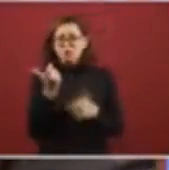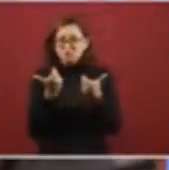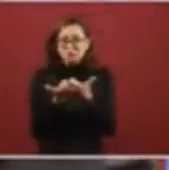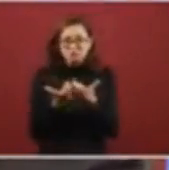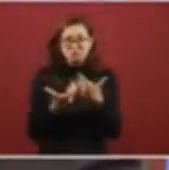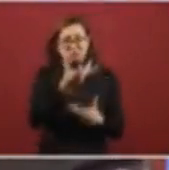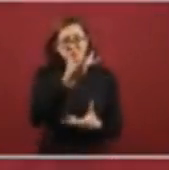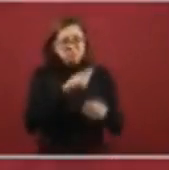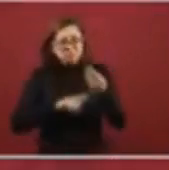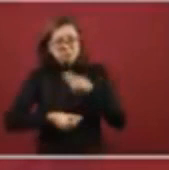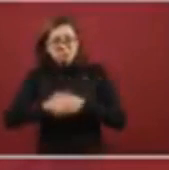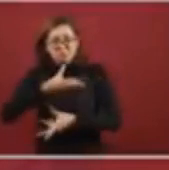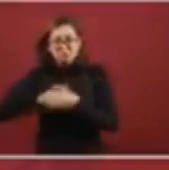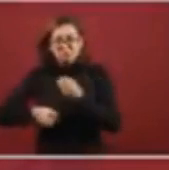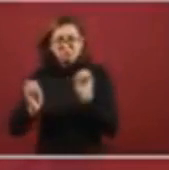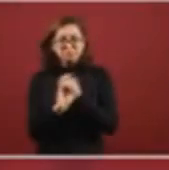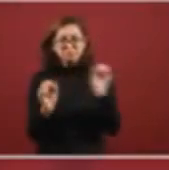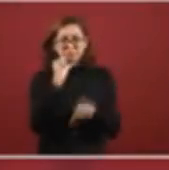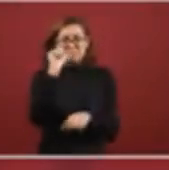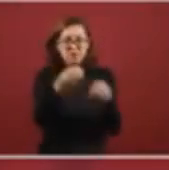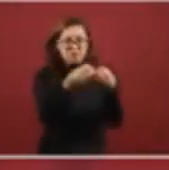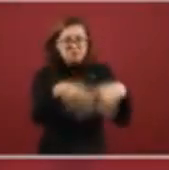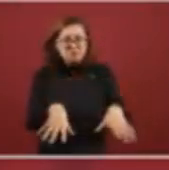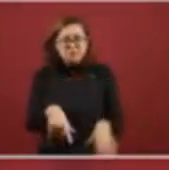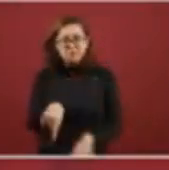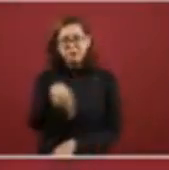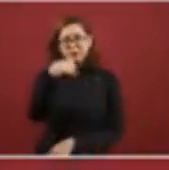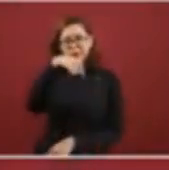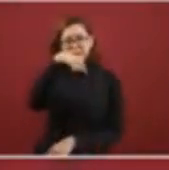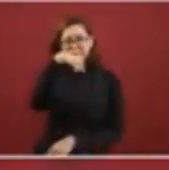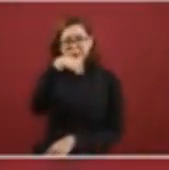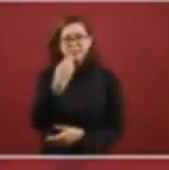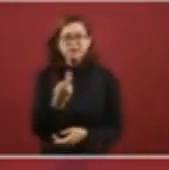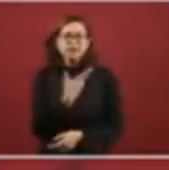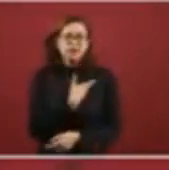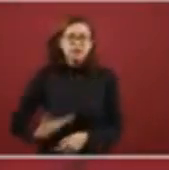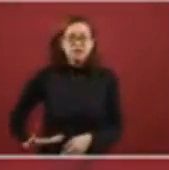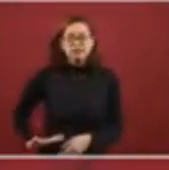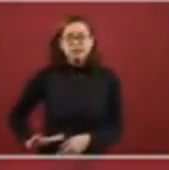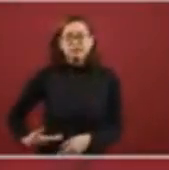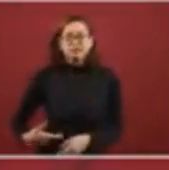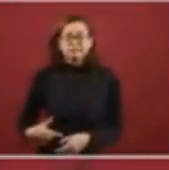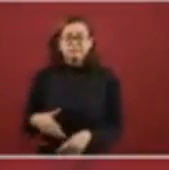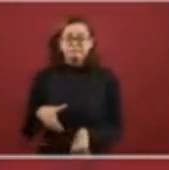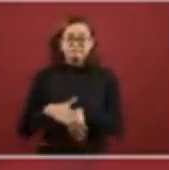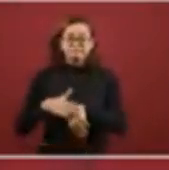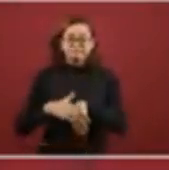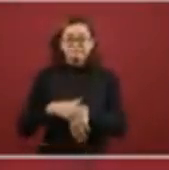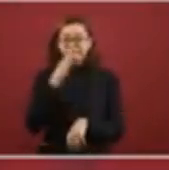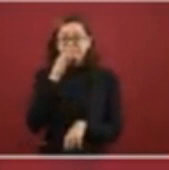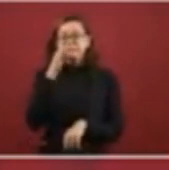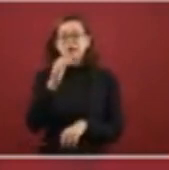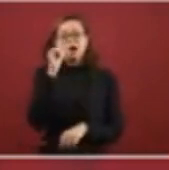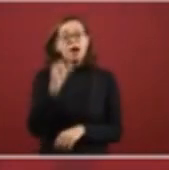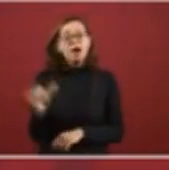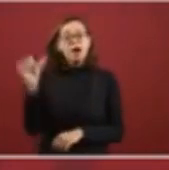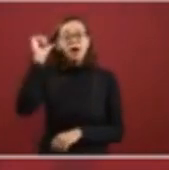This is something that the President